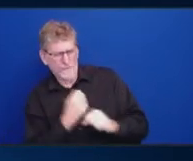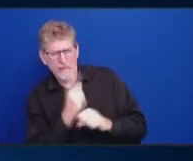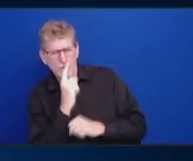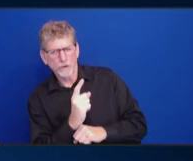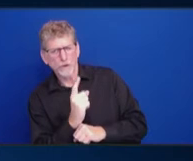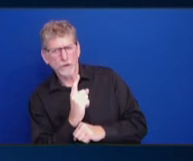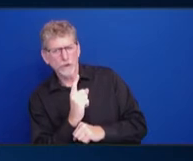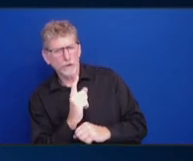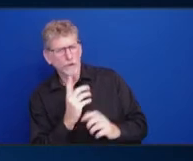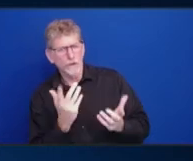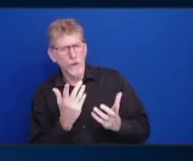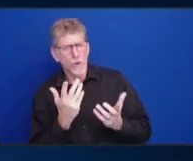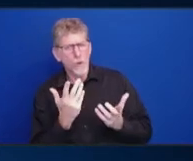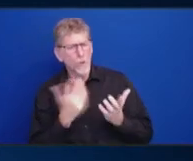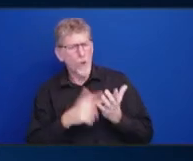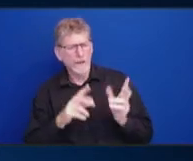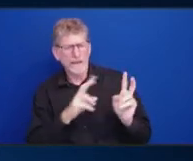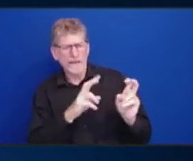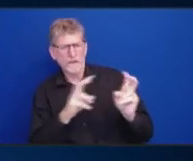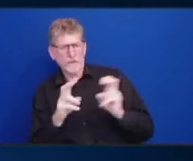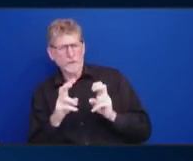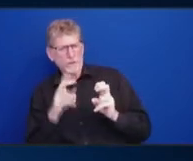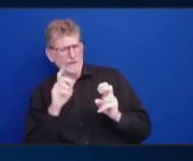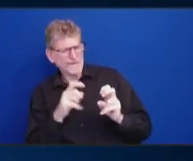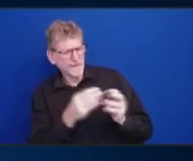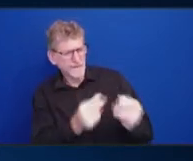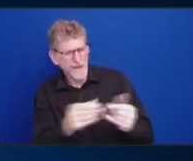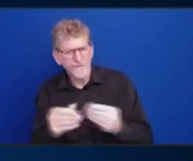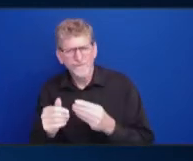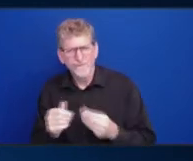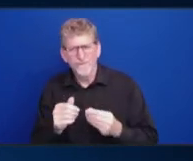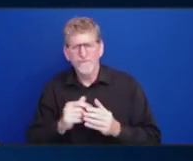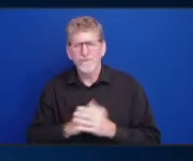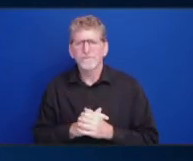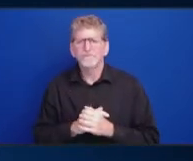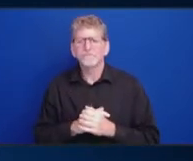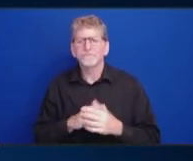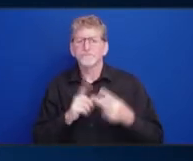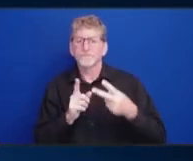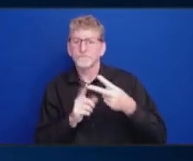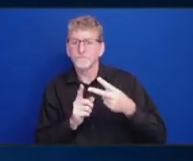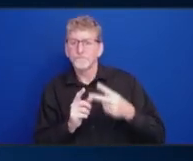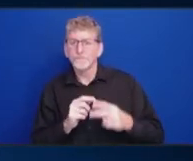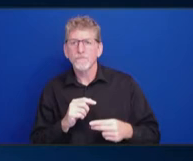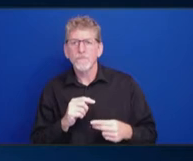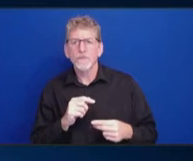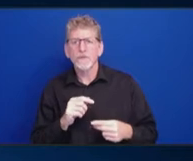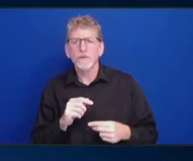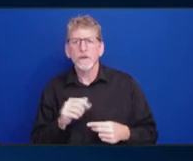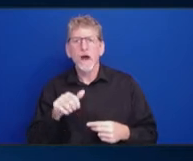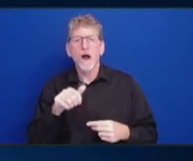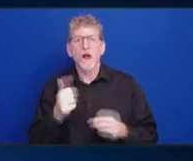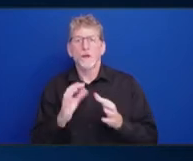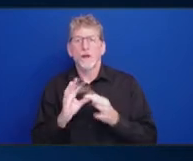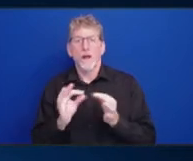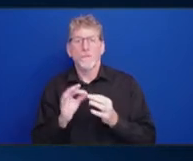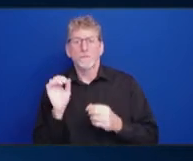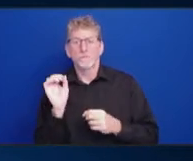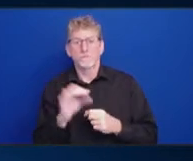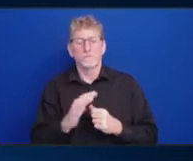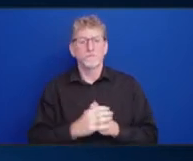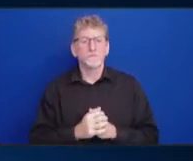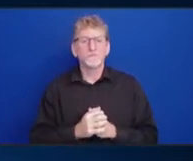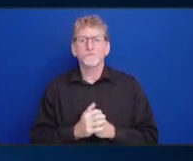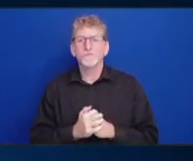And then the other question I had or comment I had is, I think as